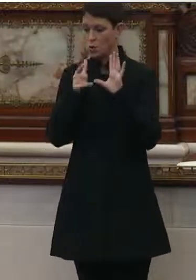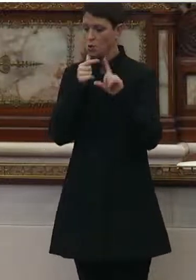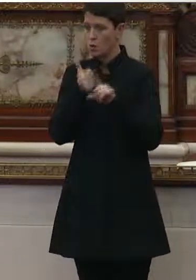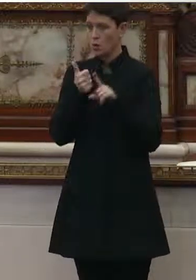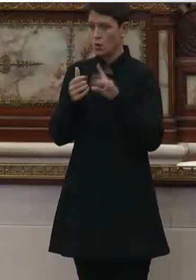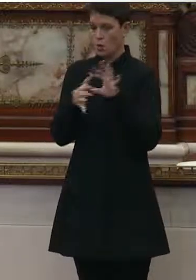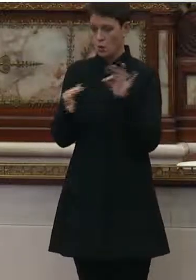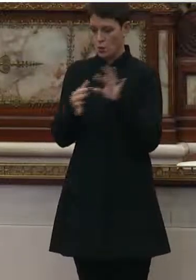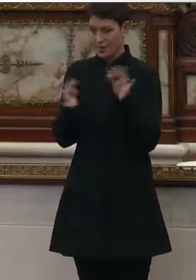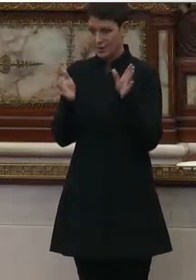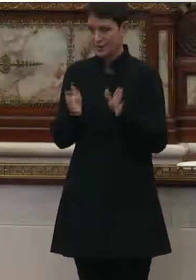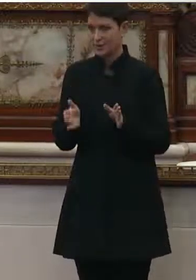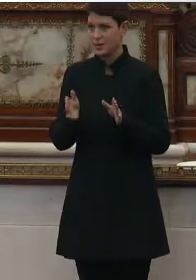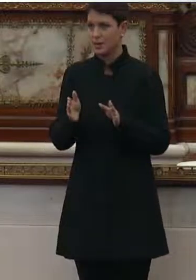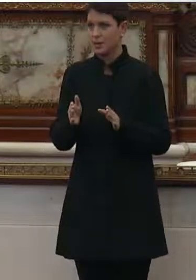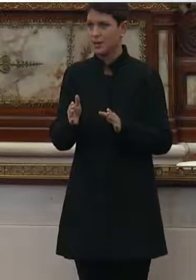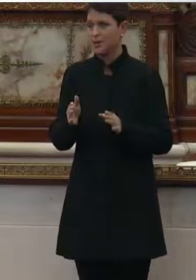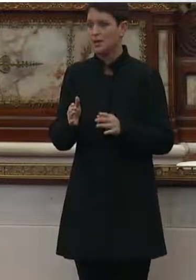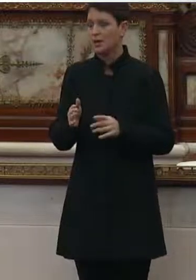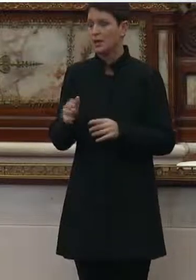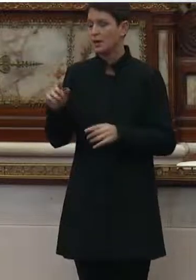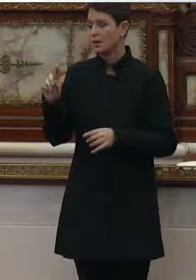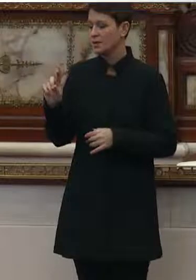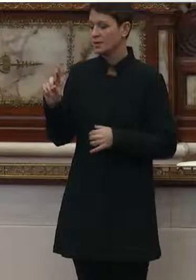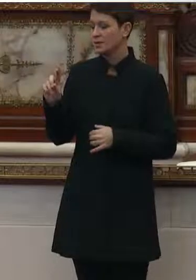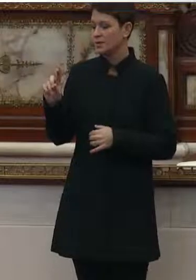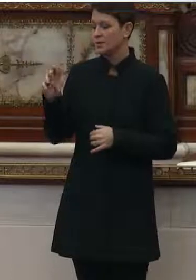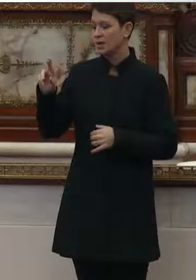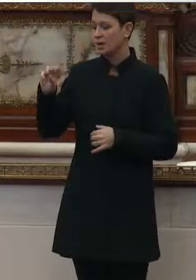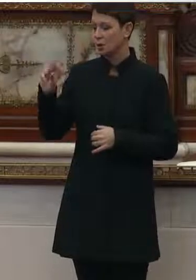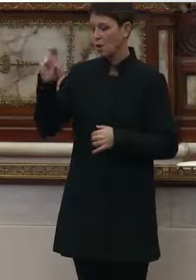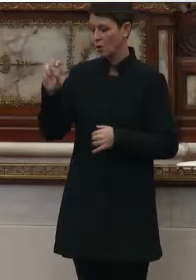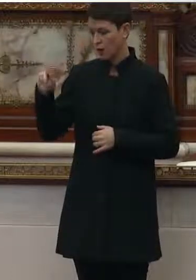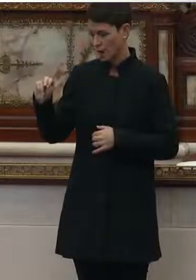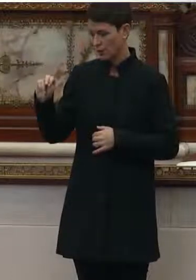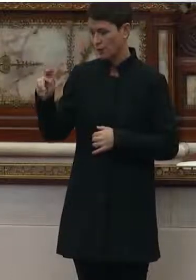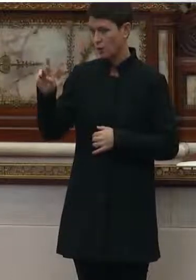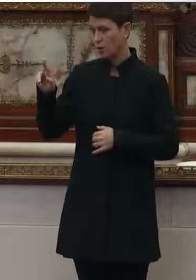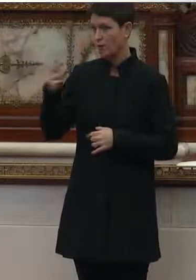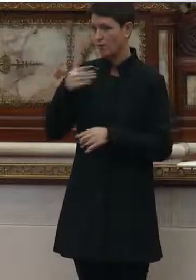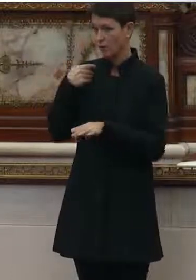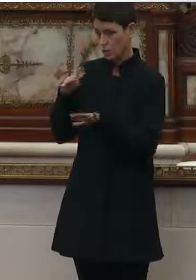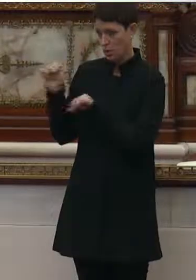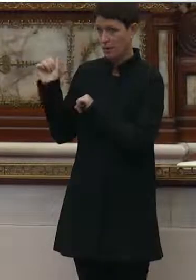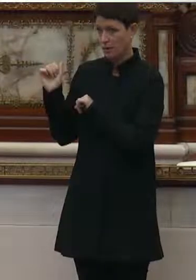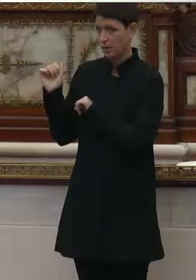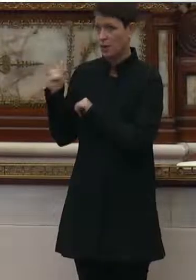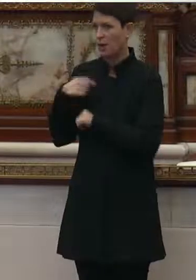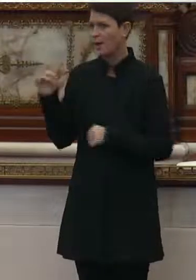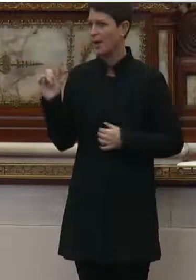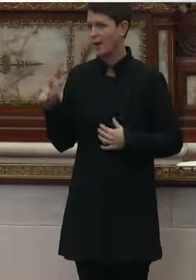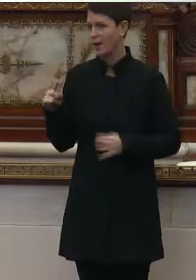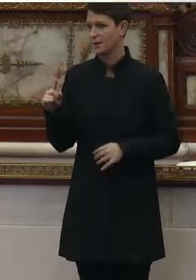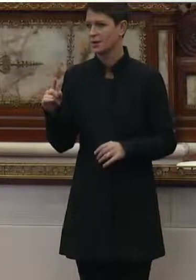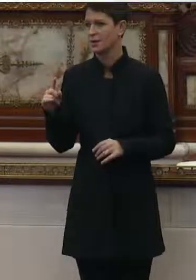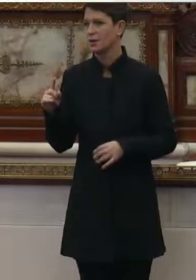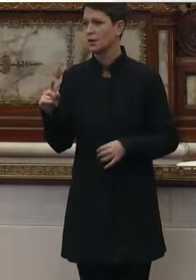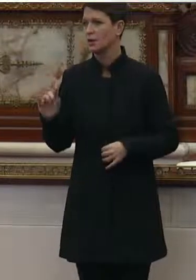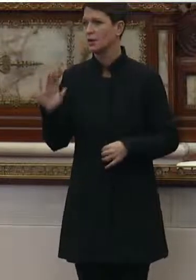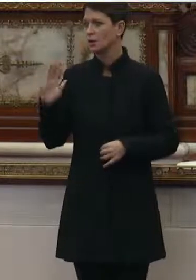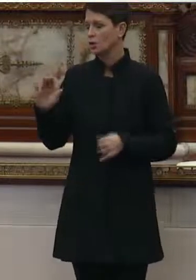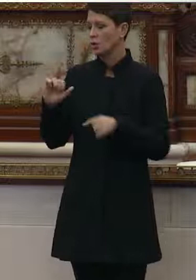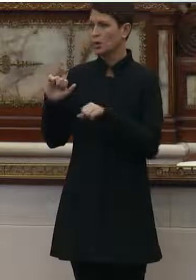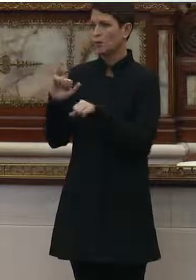definitely want to get to timing a little bit. But Dr. O'Connor, before you leave, I did want to ask you about what your